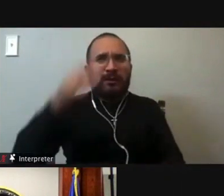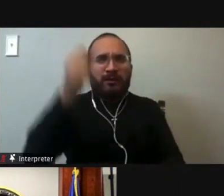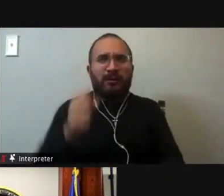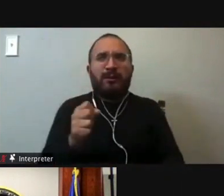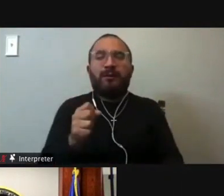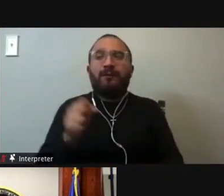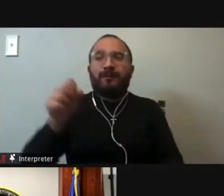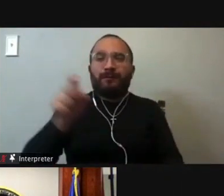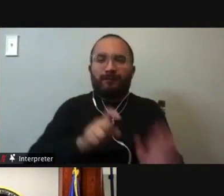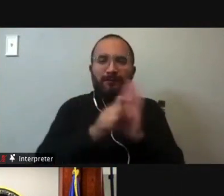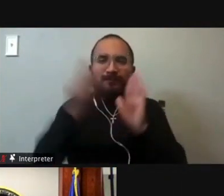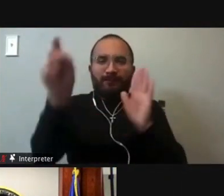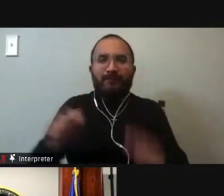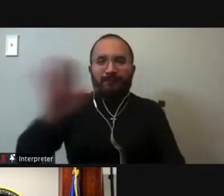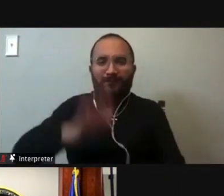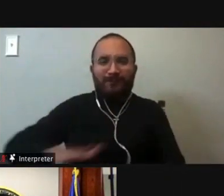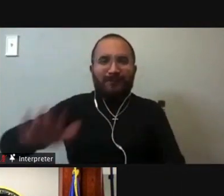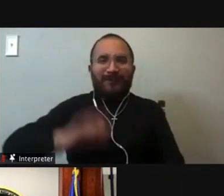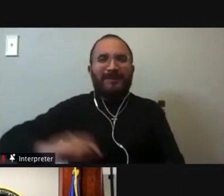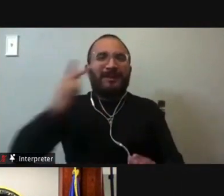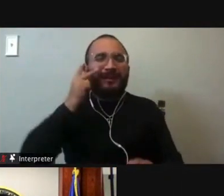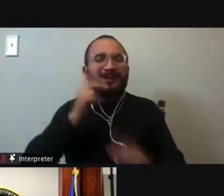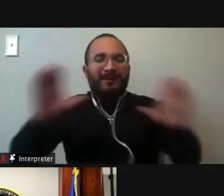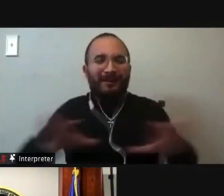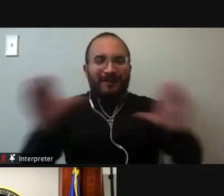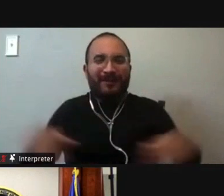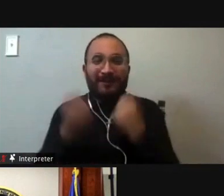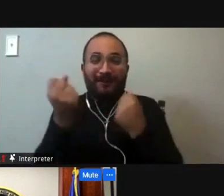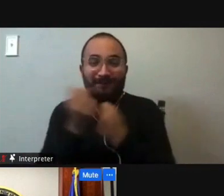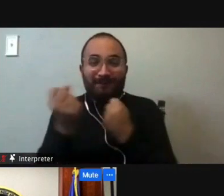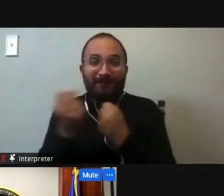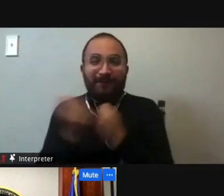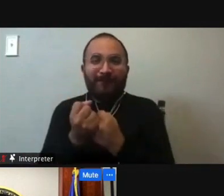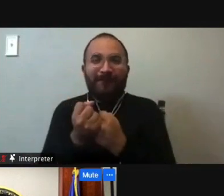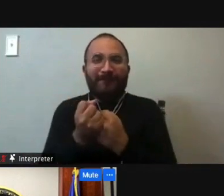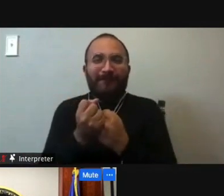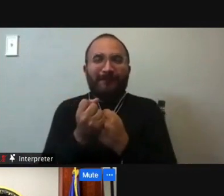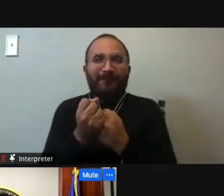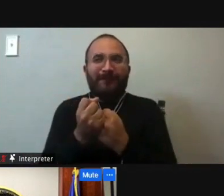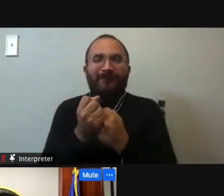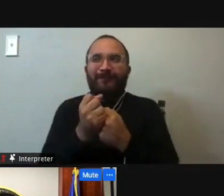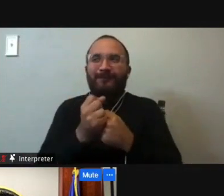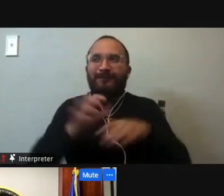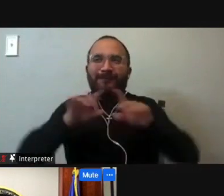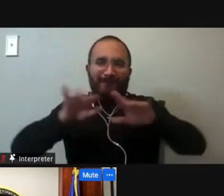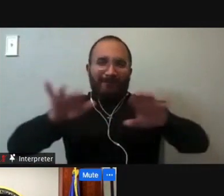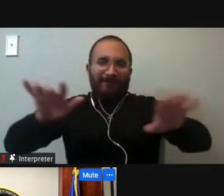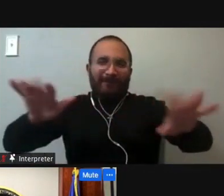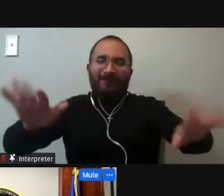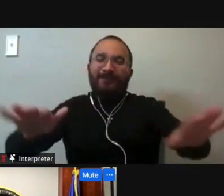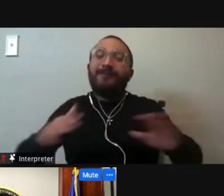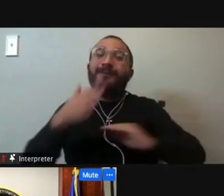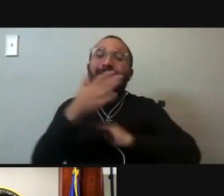and delighted to see your actions and advocacy across Texas and across the country.